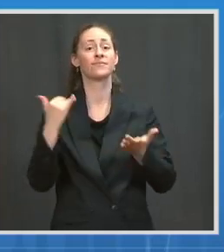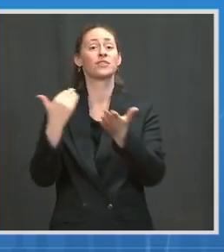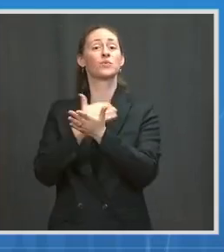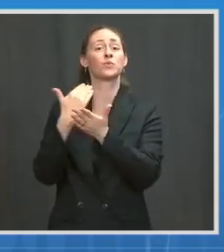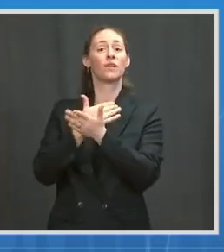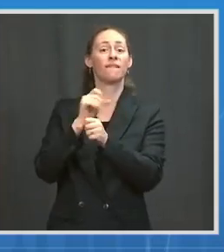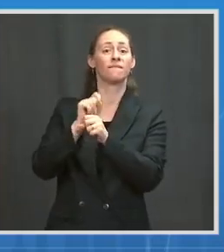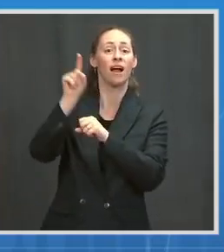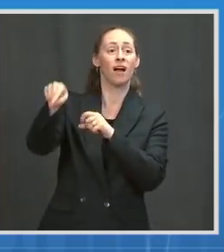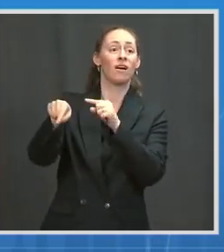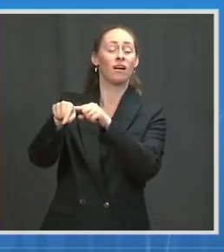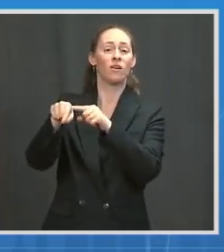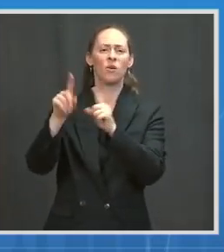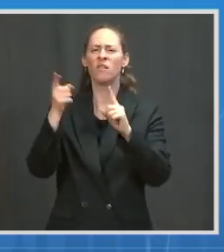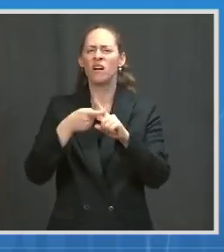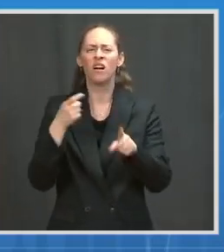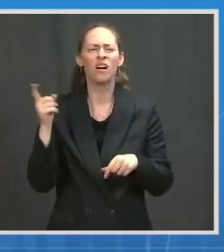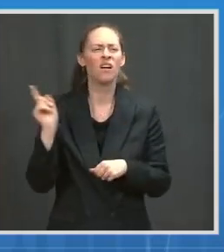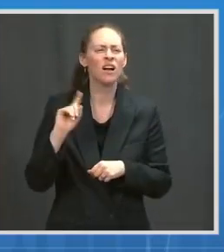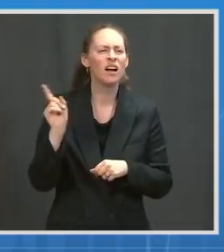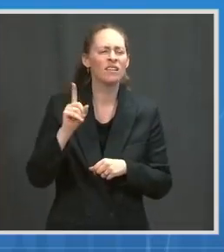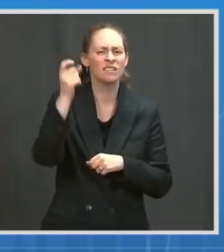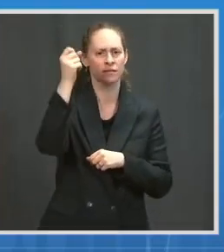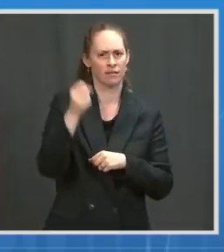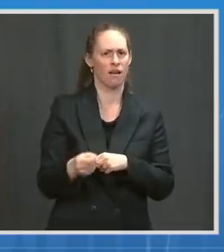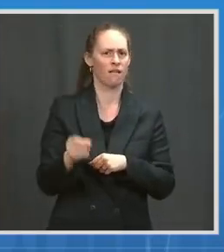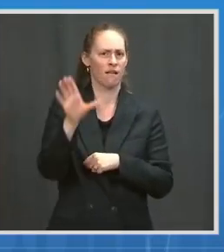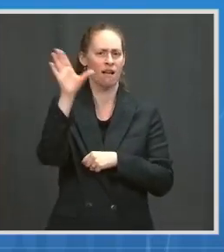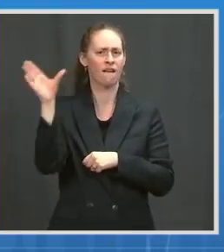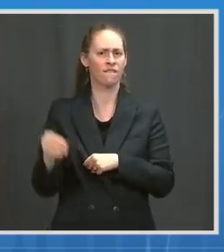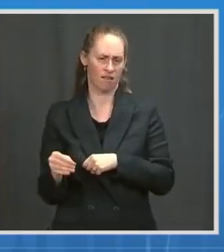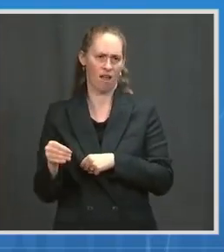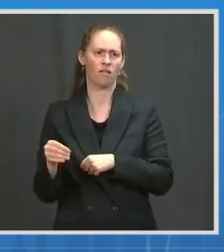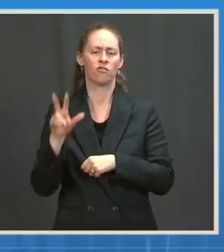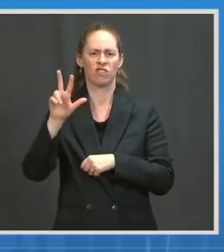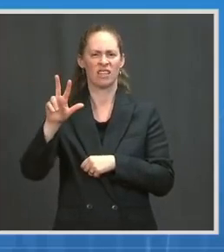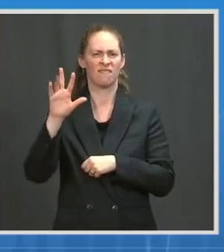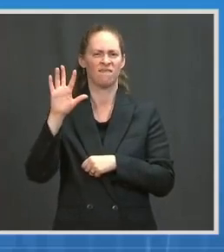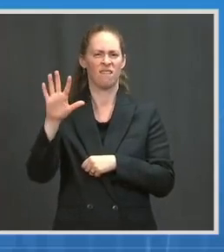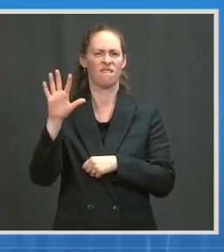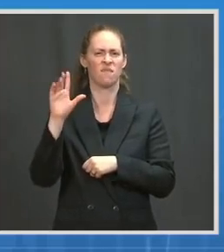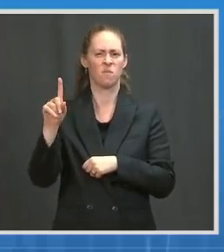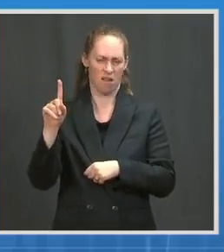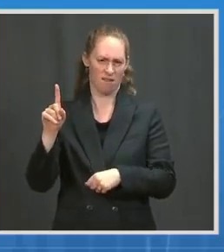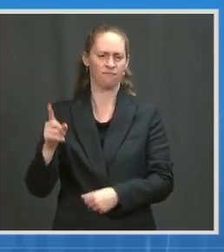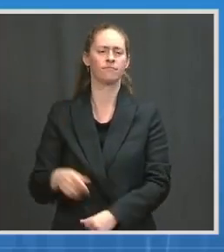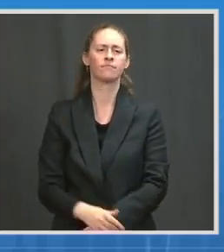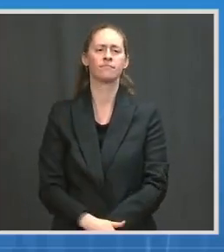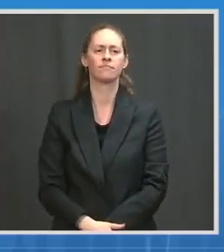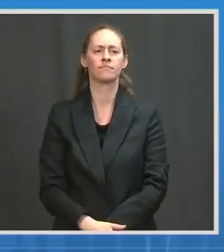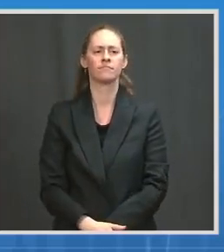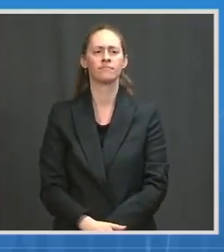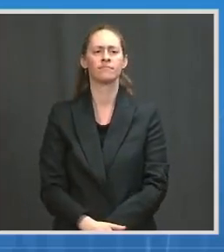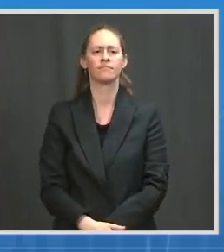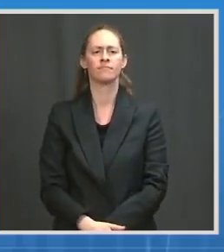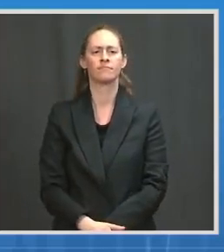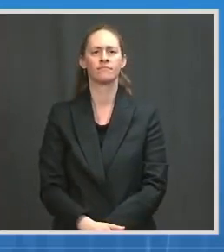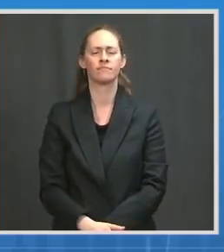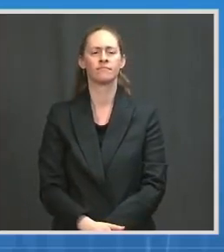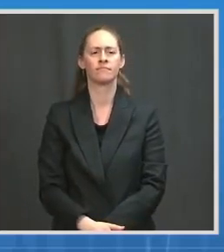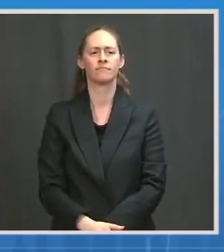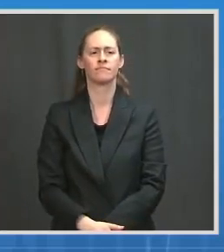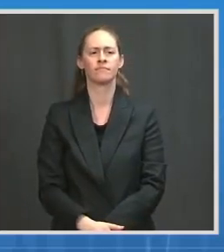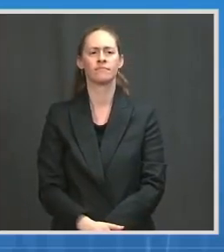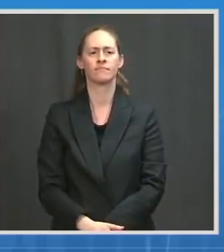South Africa, the 351 variant. When you do in vitro testing about the vaccines